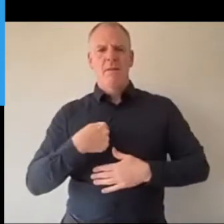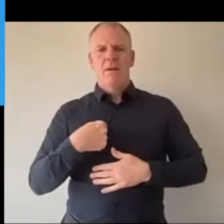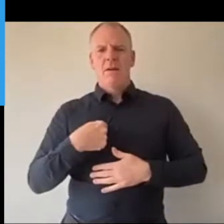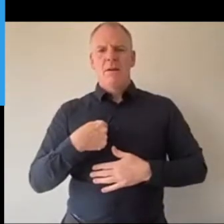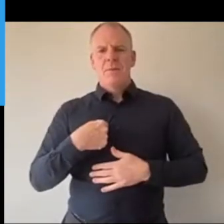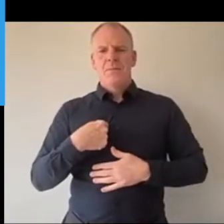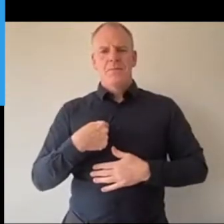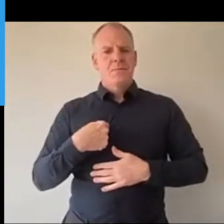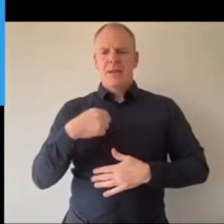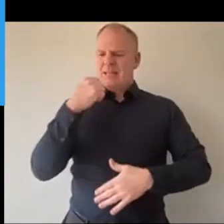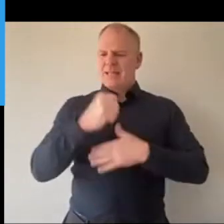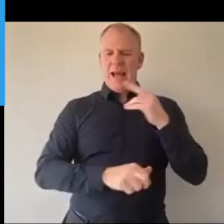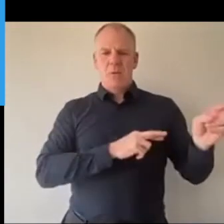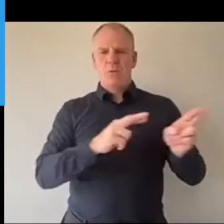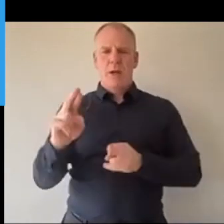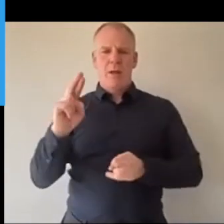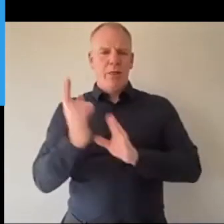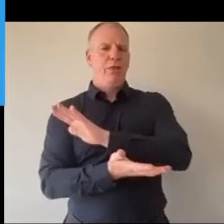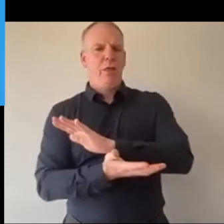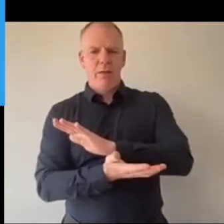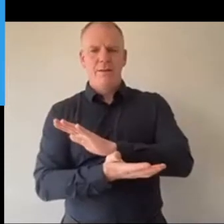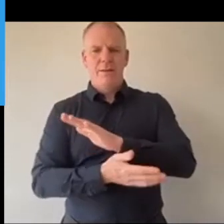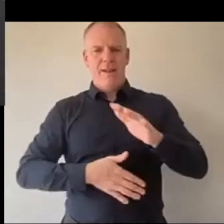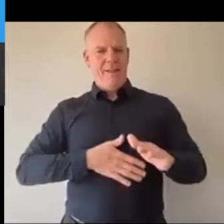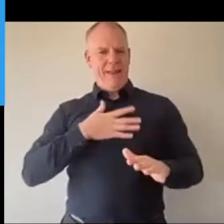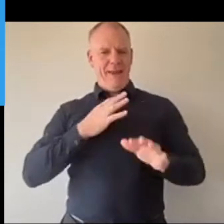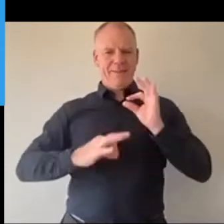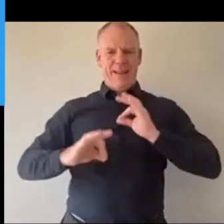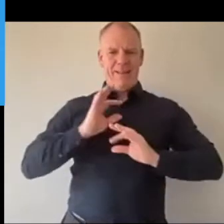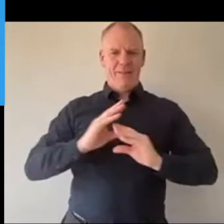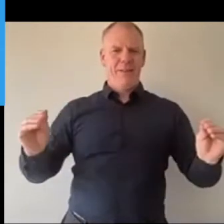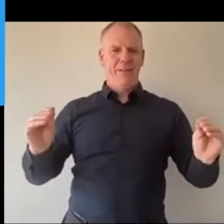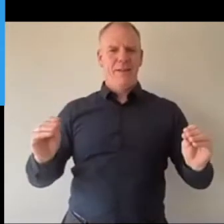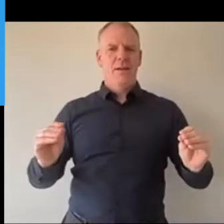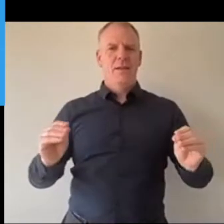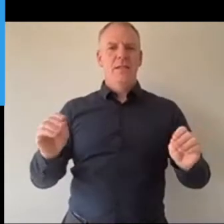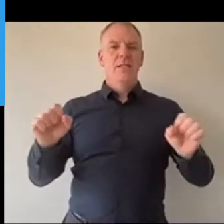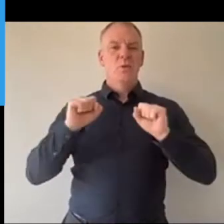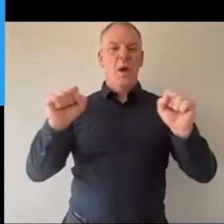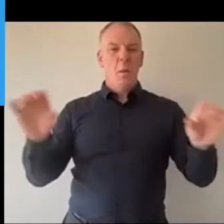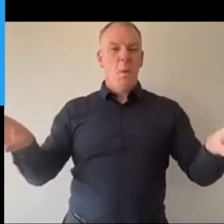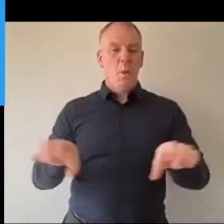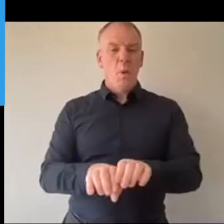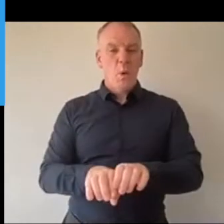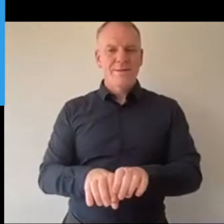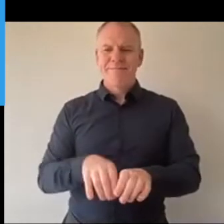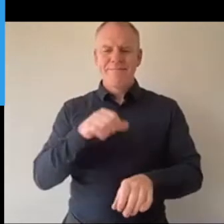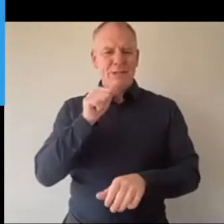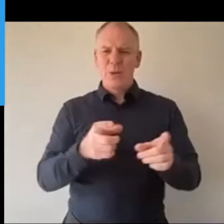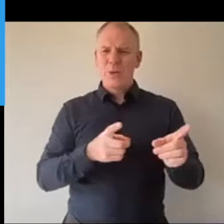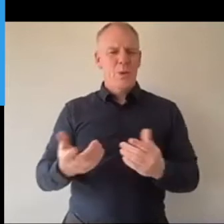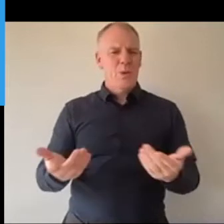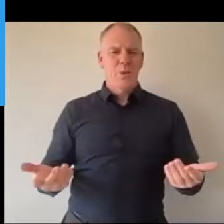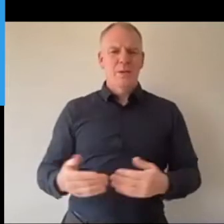And since the gym's closed, there really isn't anything else. It was a bit hard, like, because there's young kids in the house, so